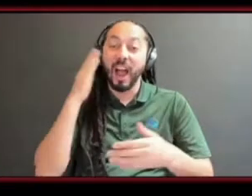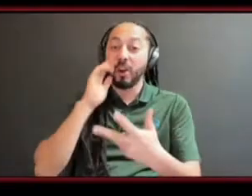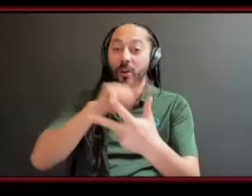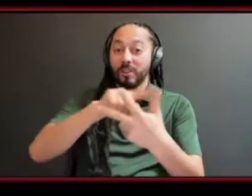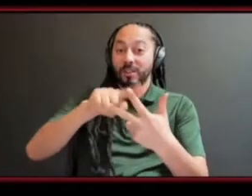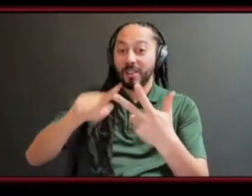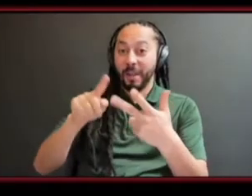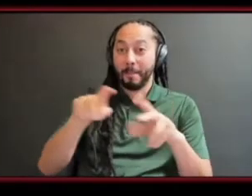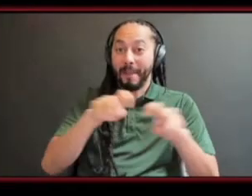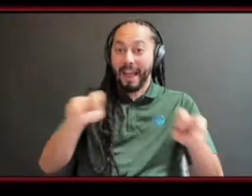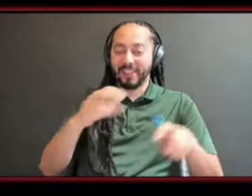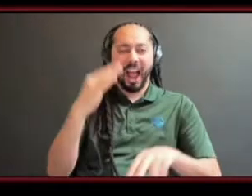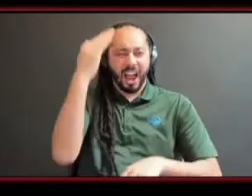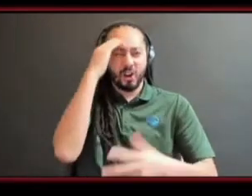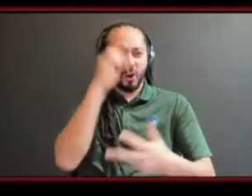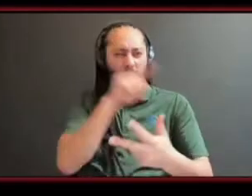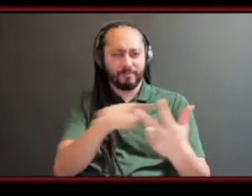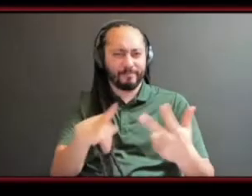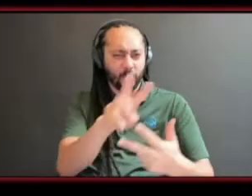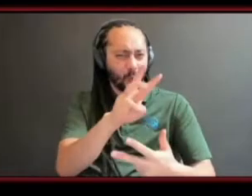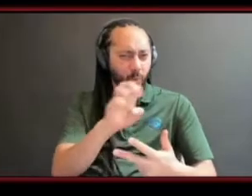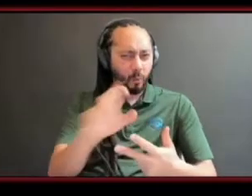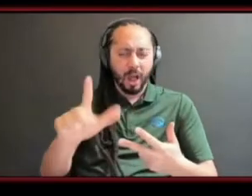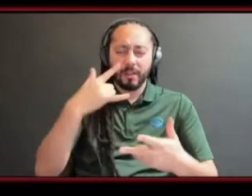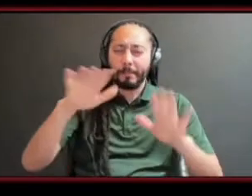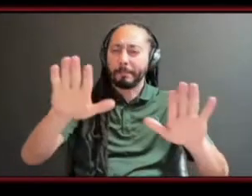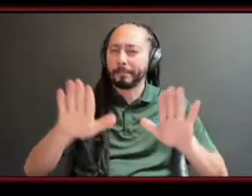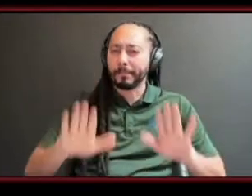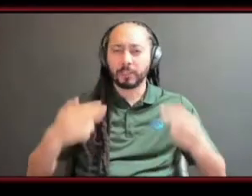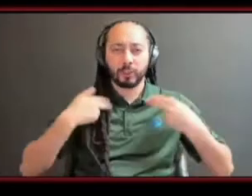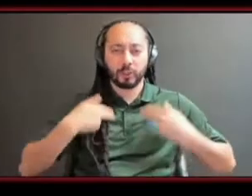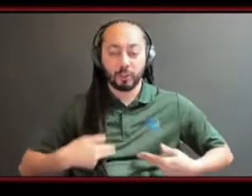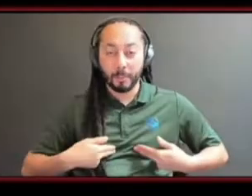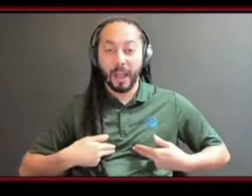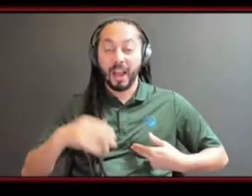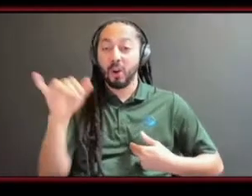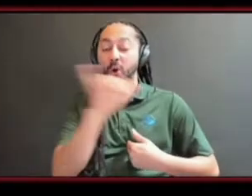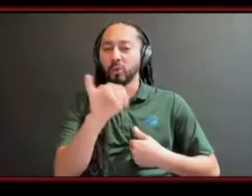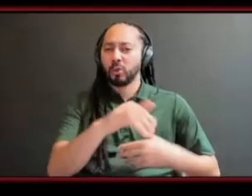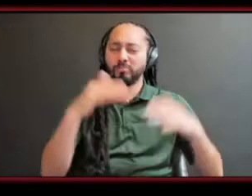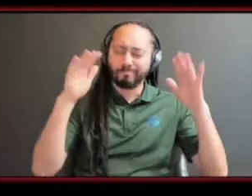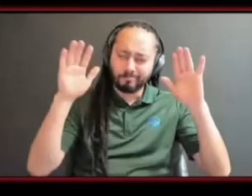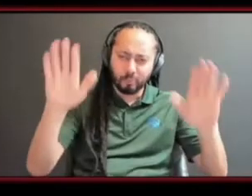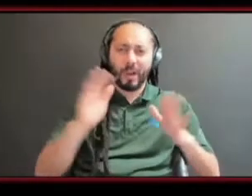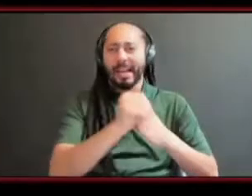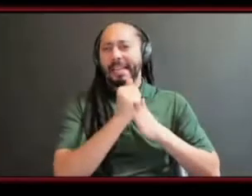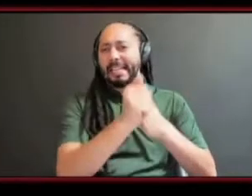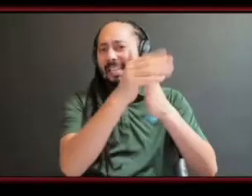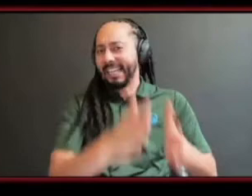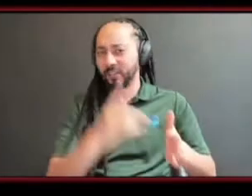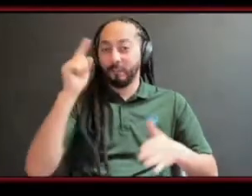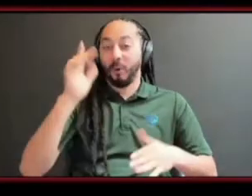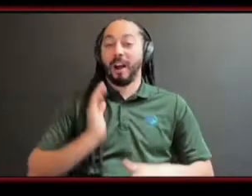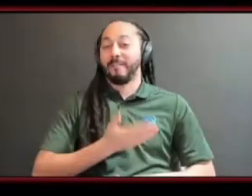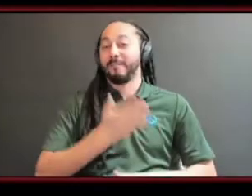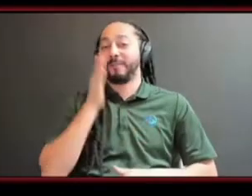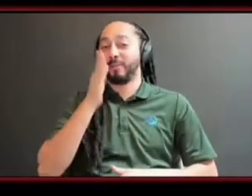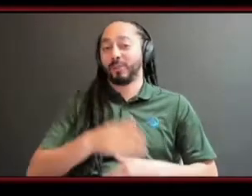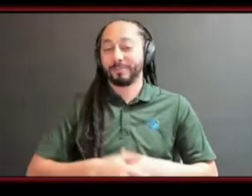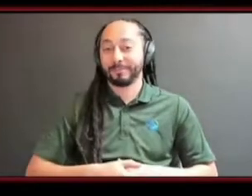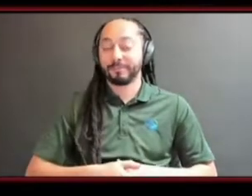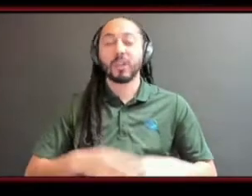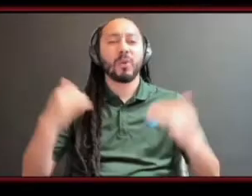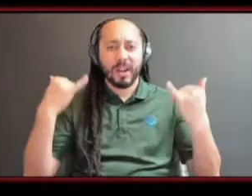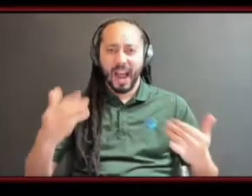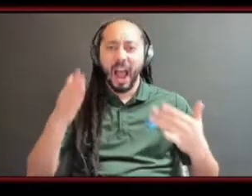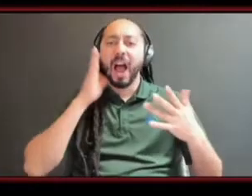and they're exceptional human beings and uh very great trailblazers for the future that we have so i'll start to go into the questions so